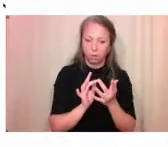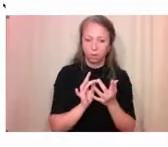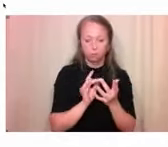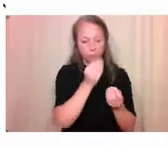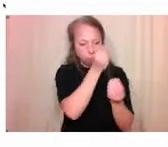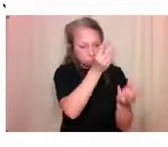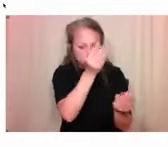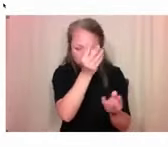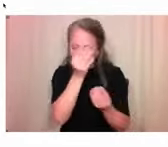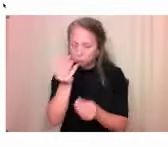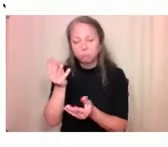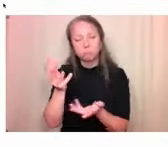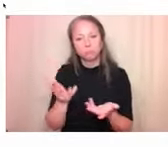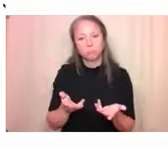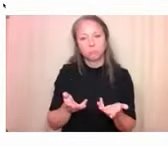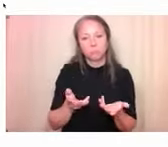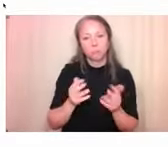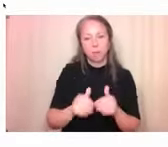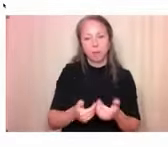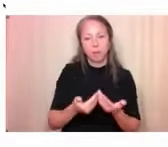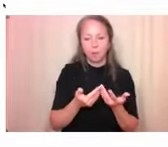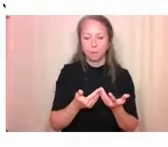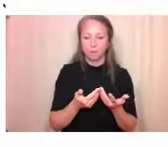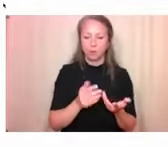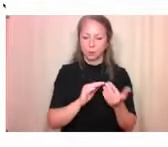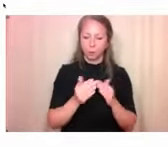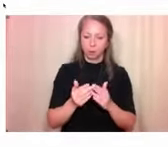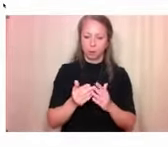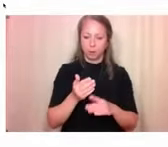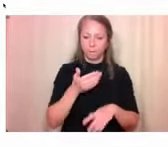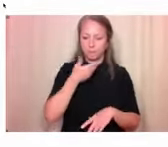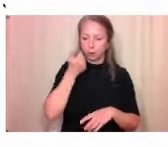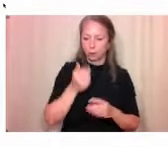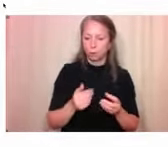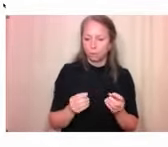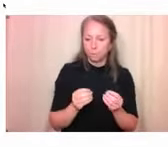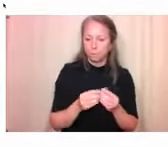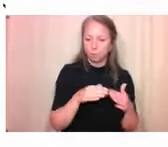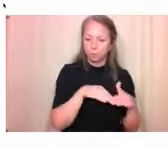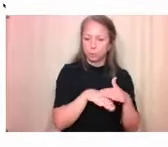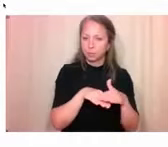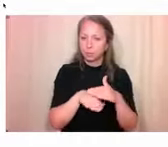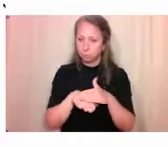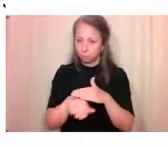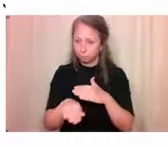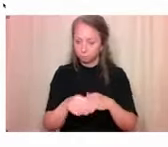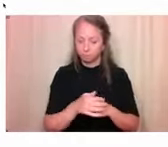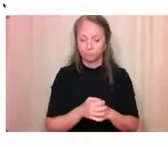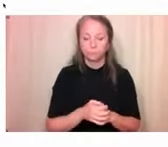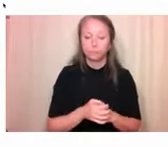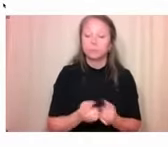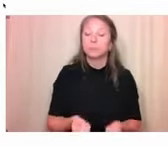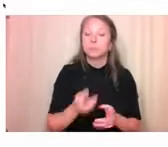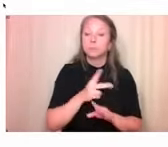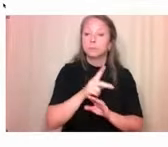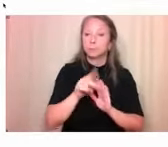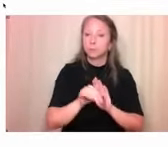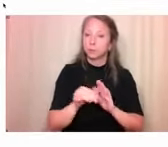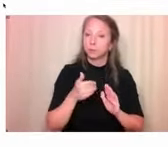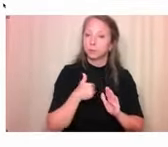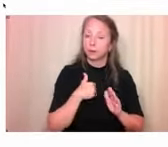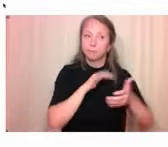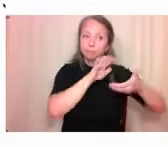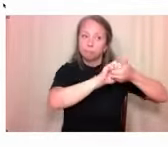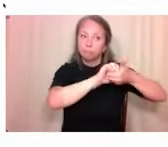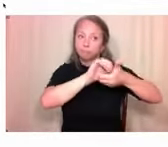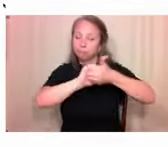build better, more inclusive communities. Many of our projects involve government partners, which is great because then hopefully